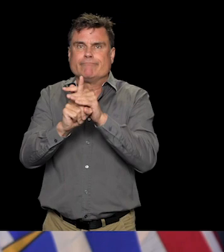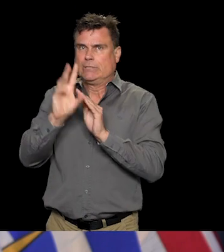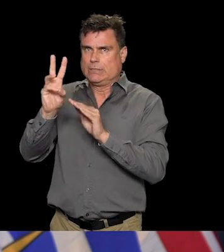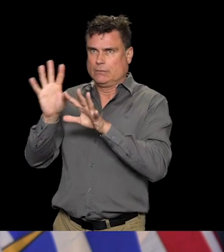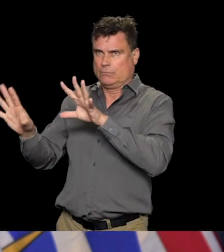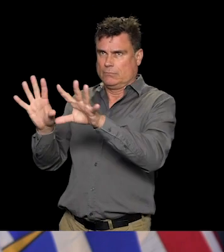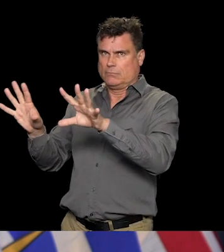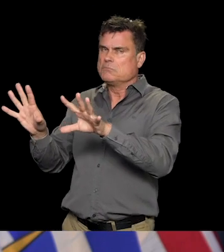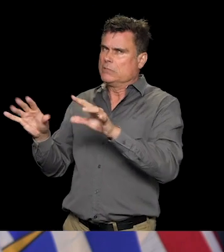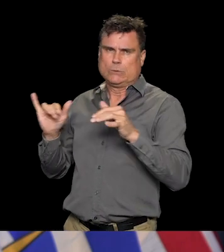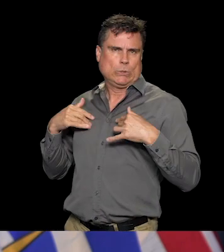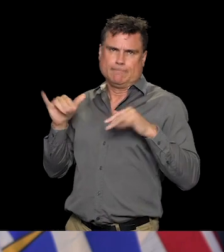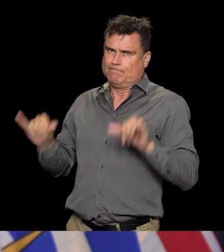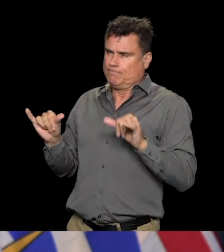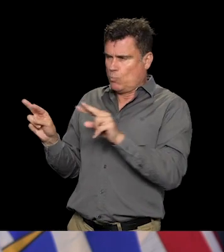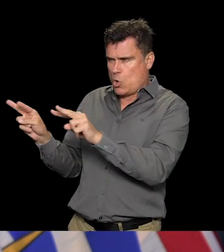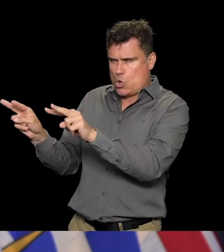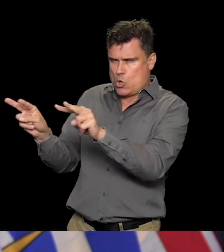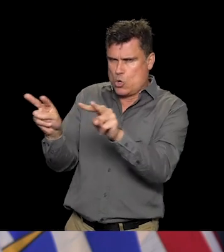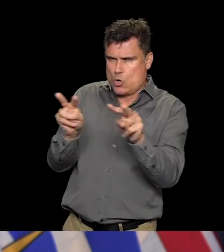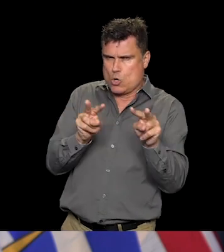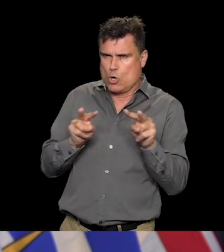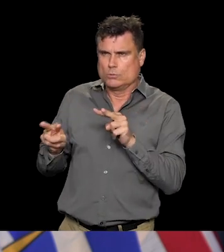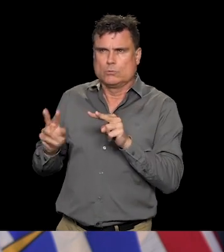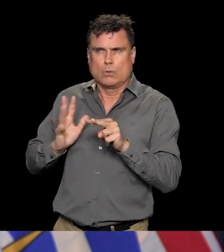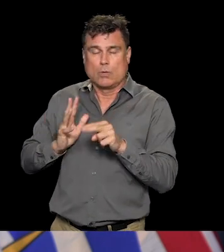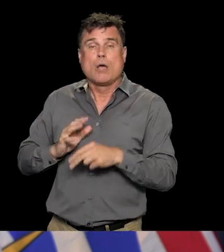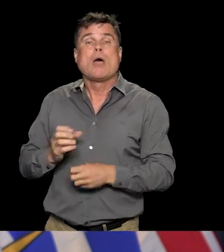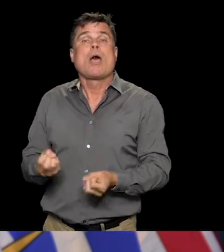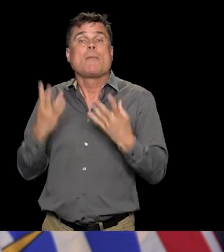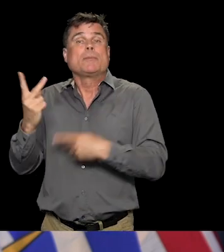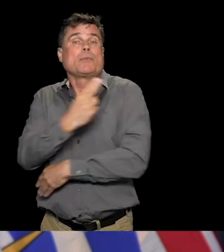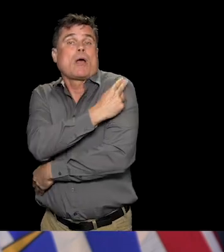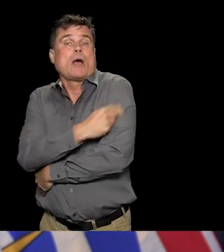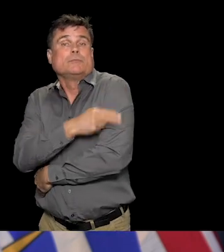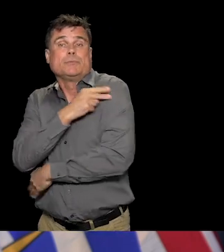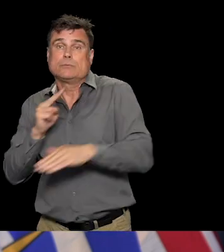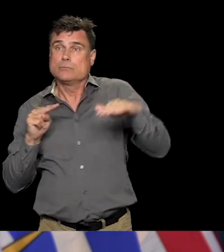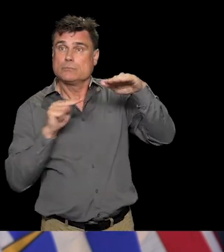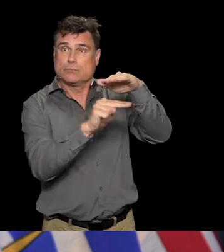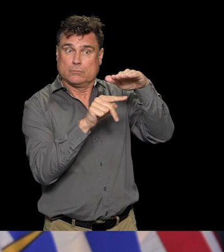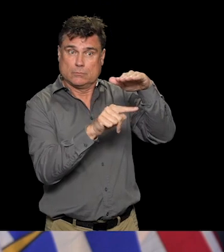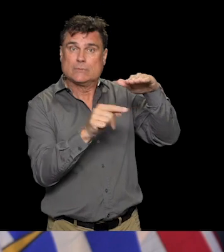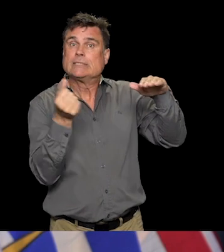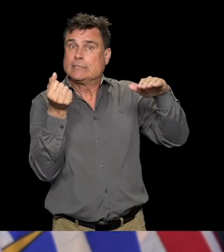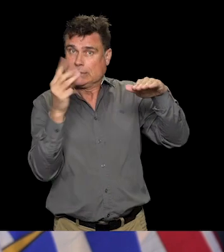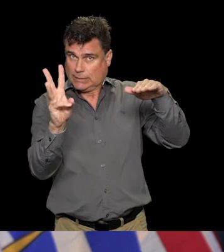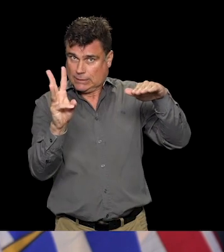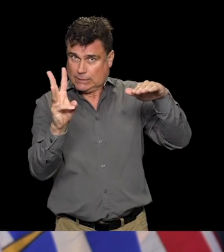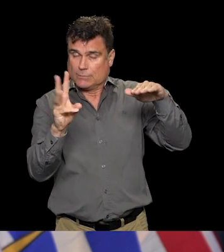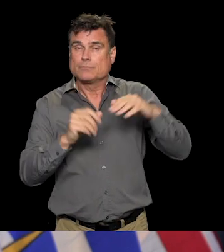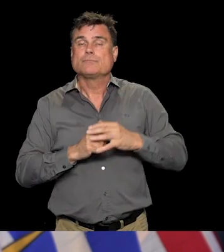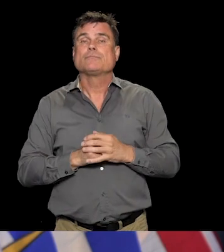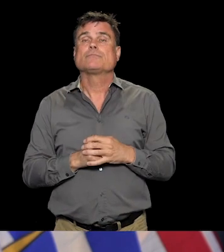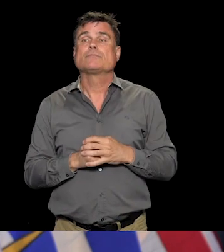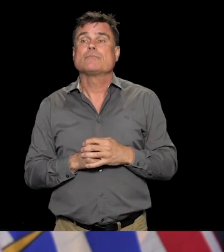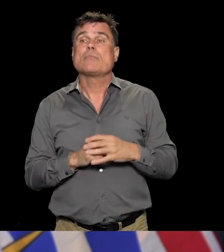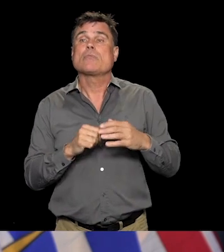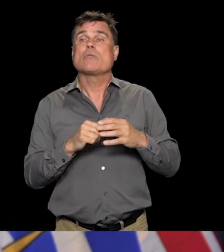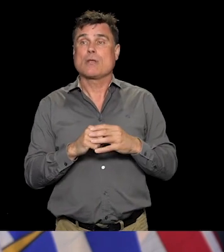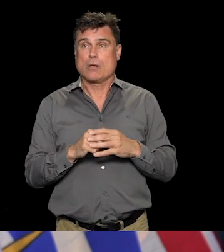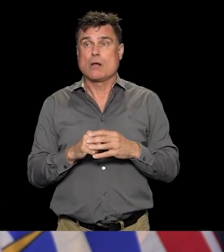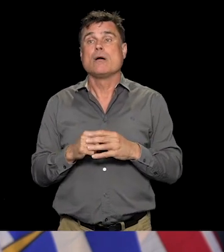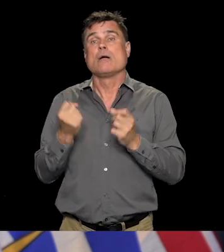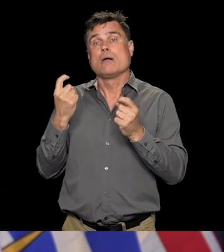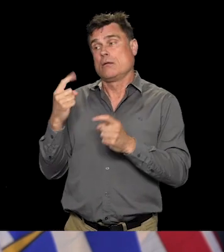care or ICU. And another day, a very positive note, we have had no new deaths in the last 24 hours. So